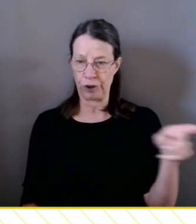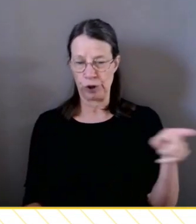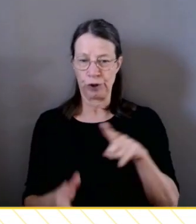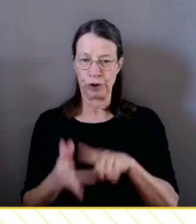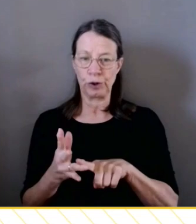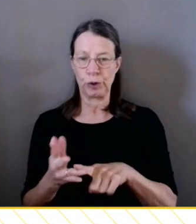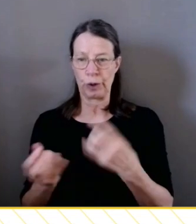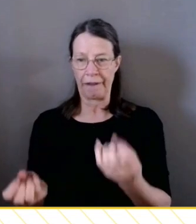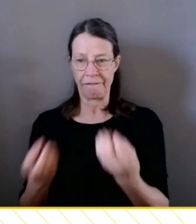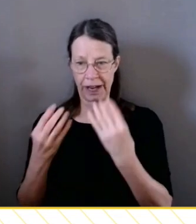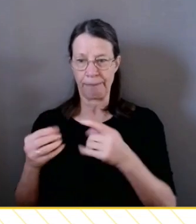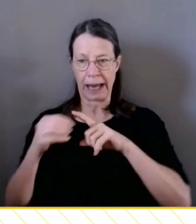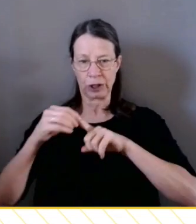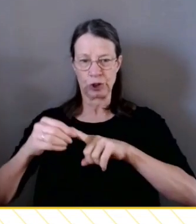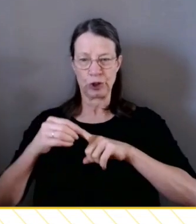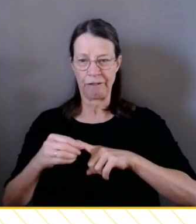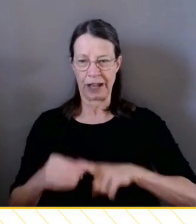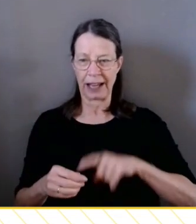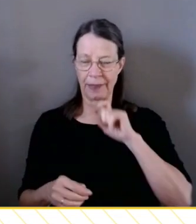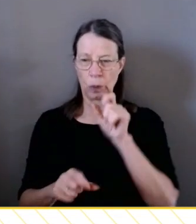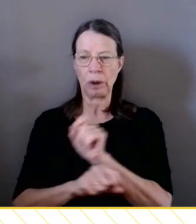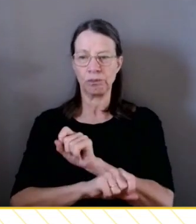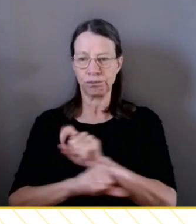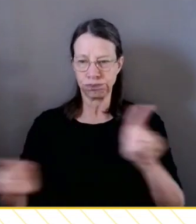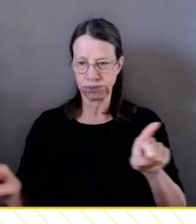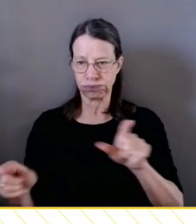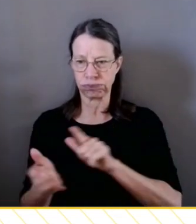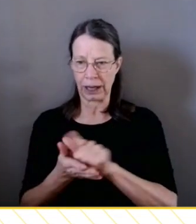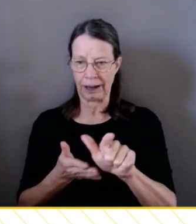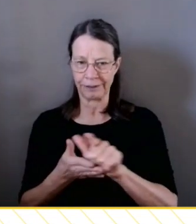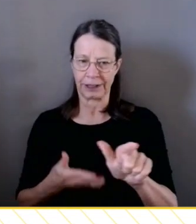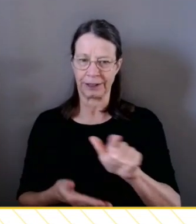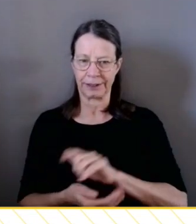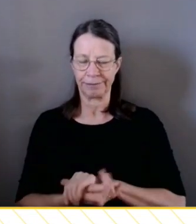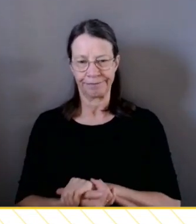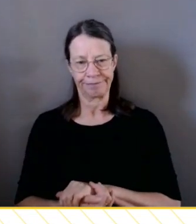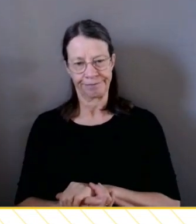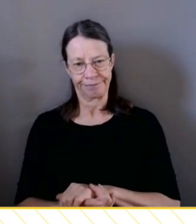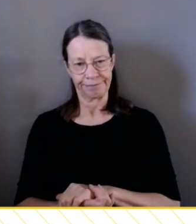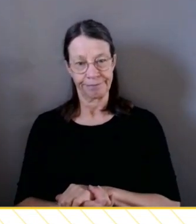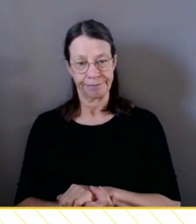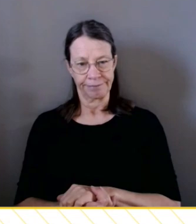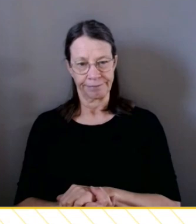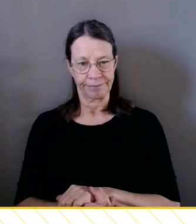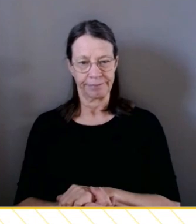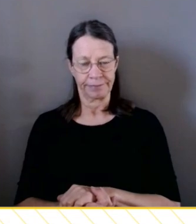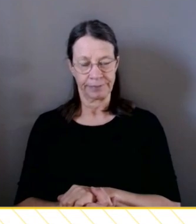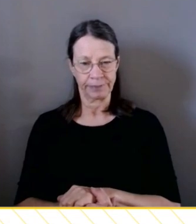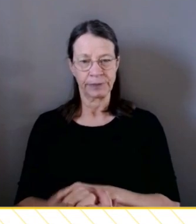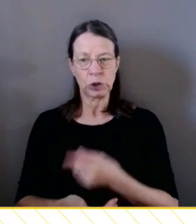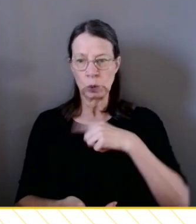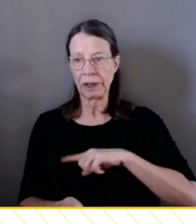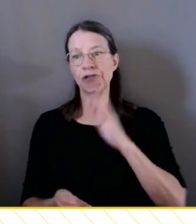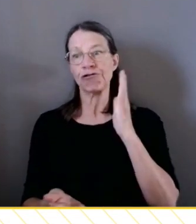that will get sent out after the conference. We really want to know